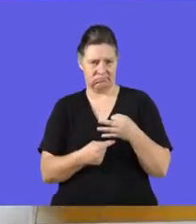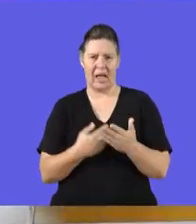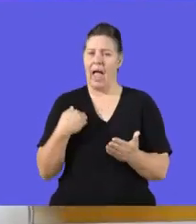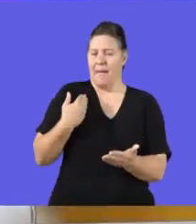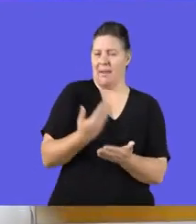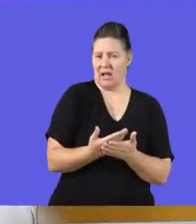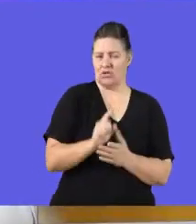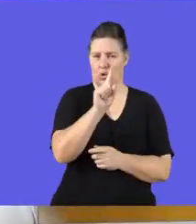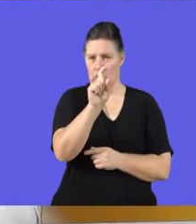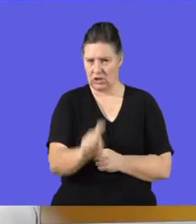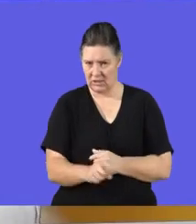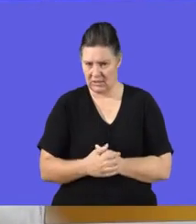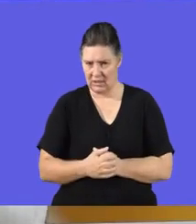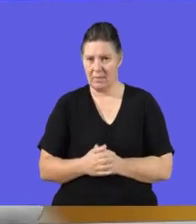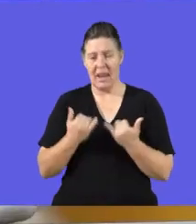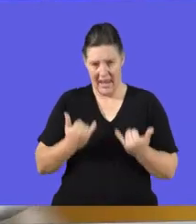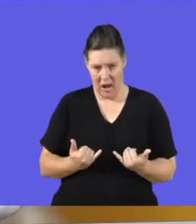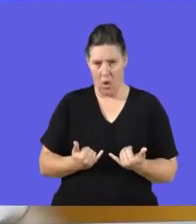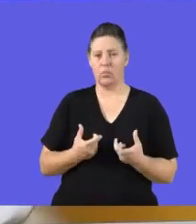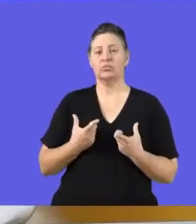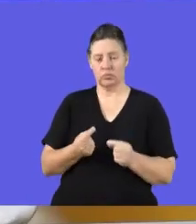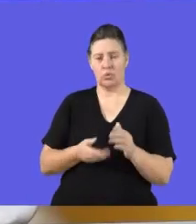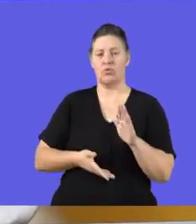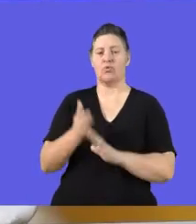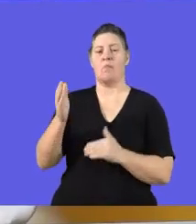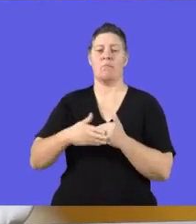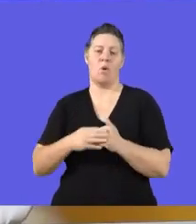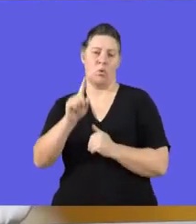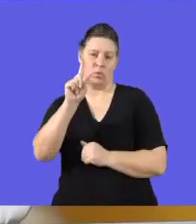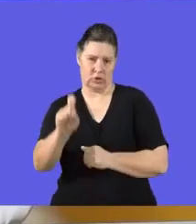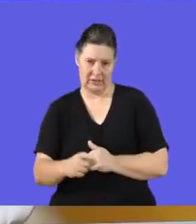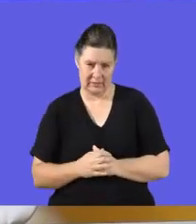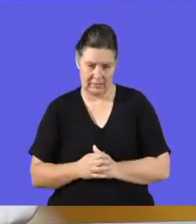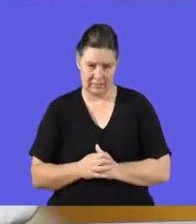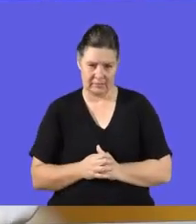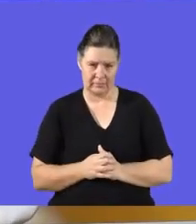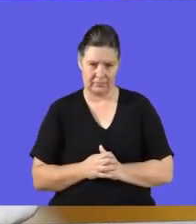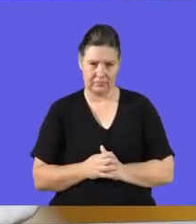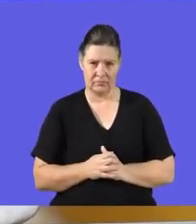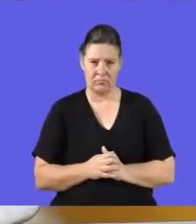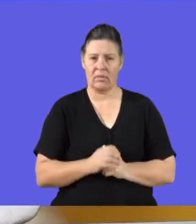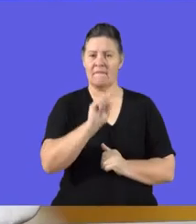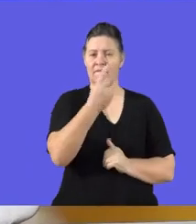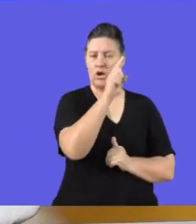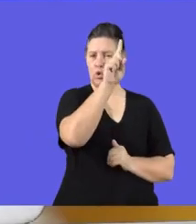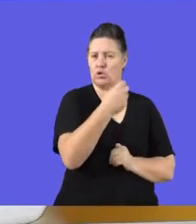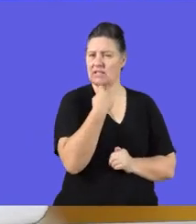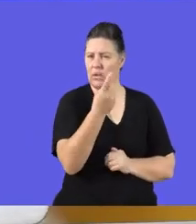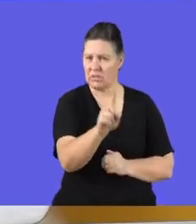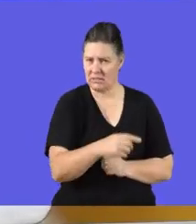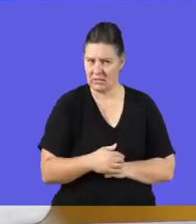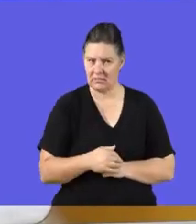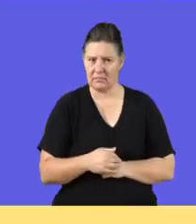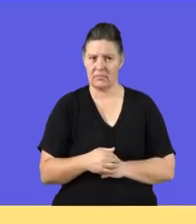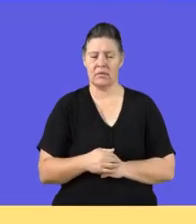application questions, and I want us to work through these questions together. All right, let's see what the first question